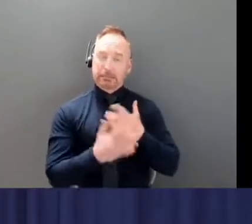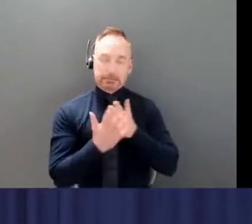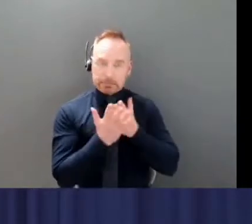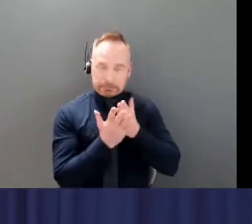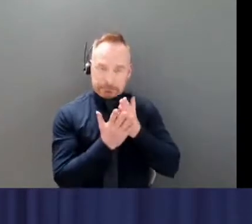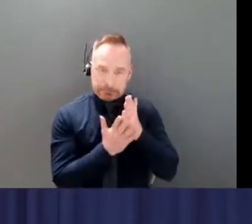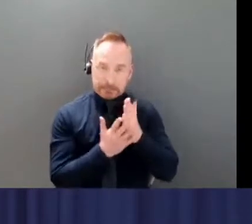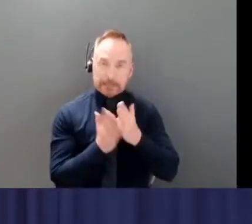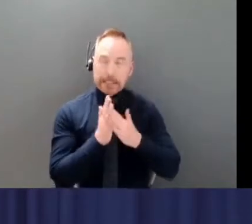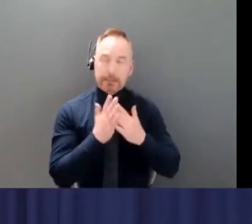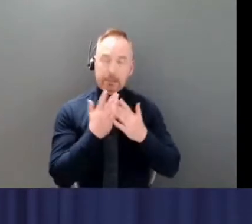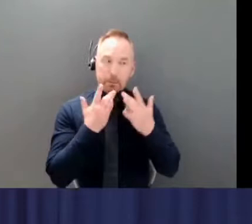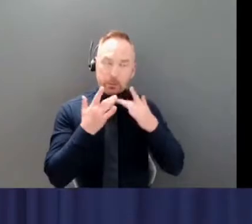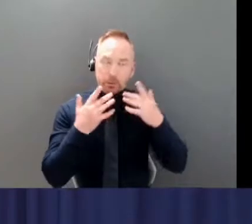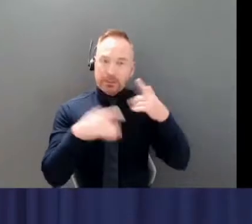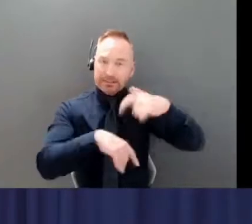needed.